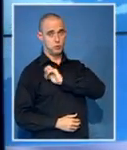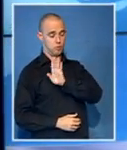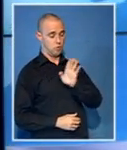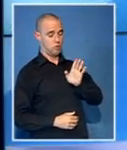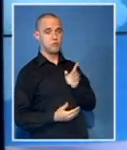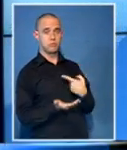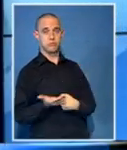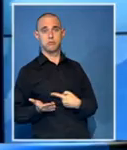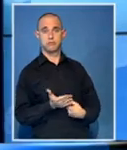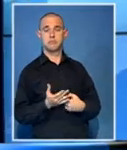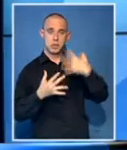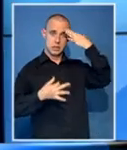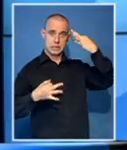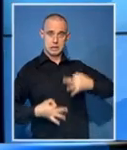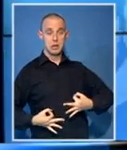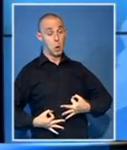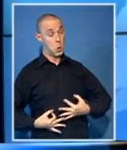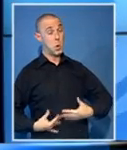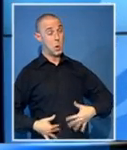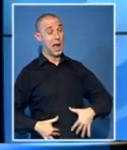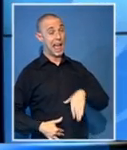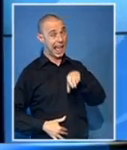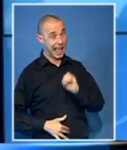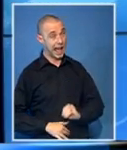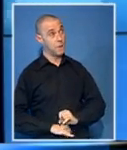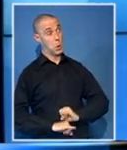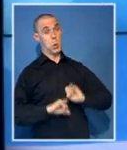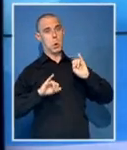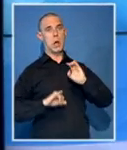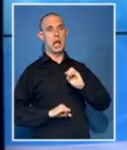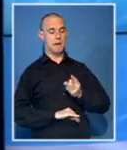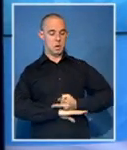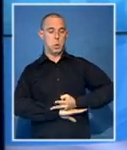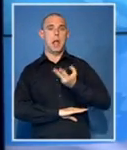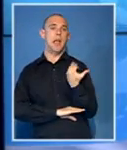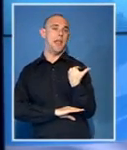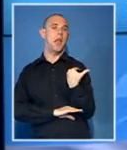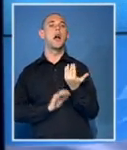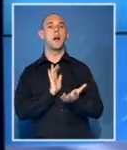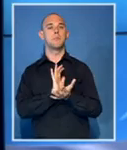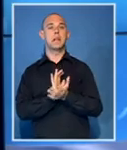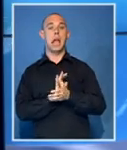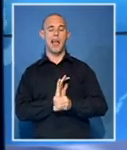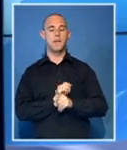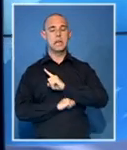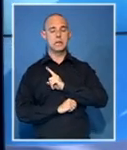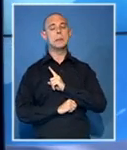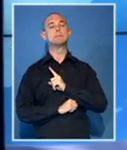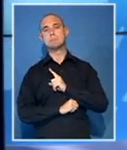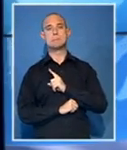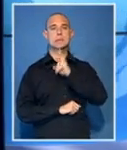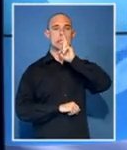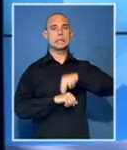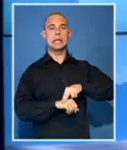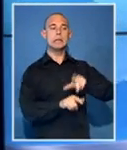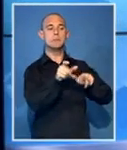met two days ago to look at the report and they realized that because they are new, they need some consultation with other people, make sure that they